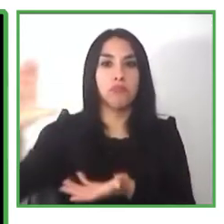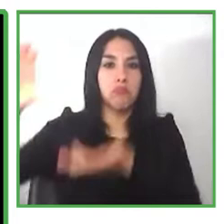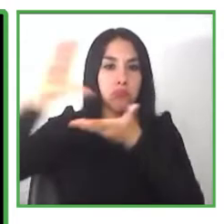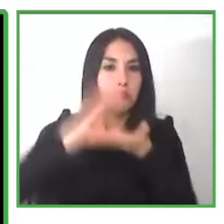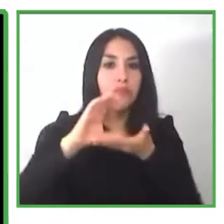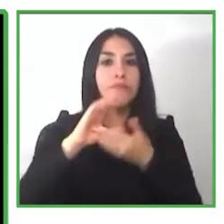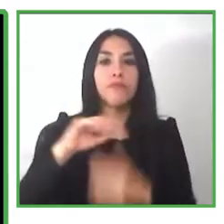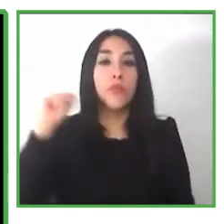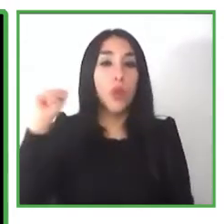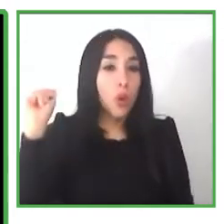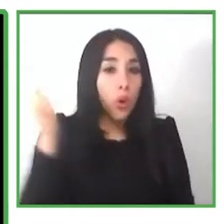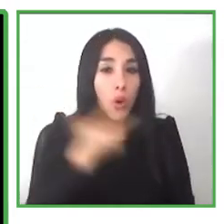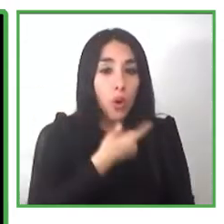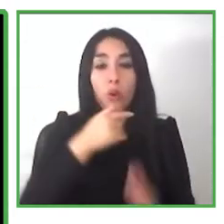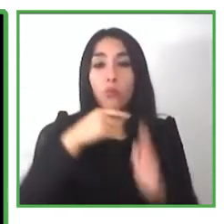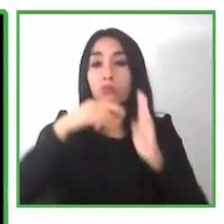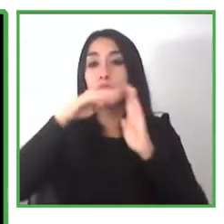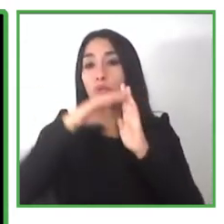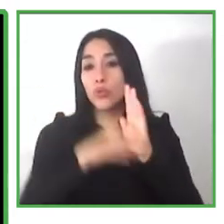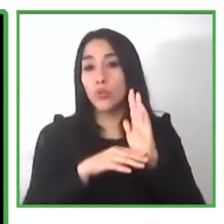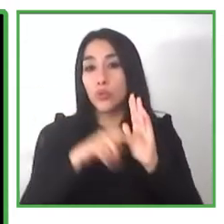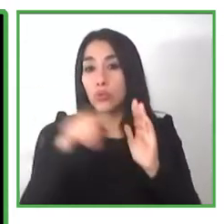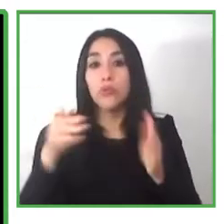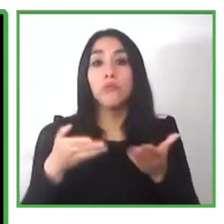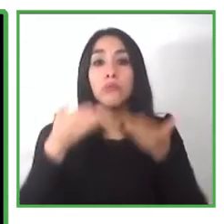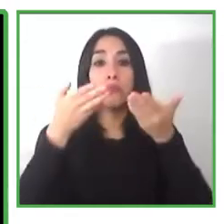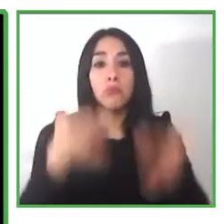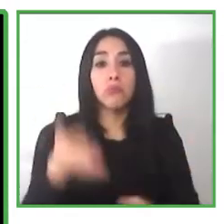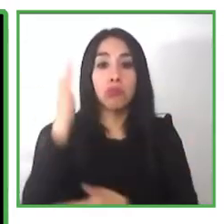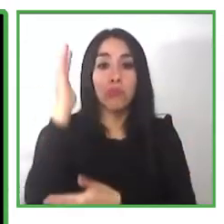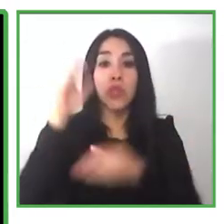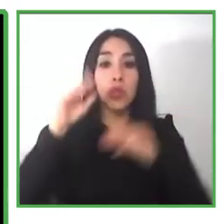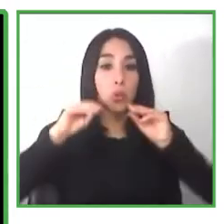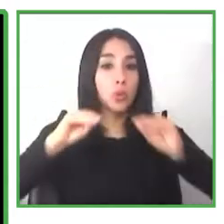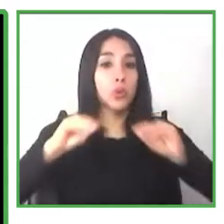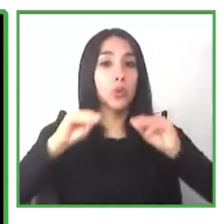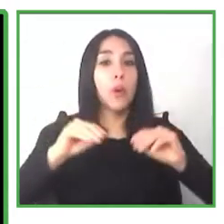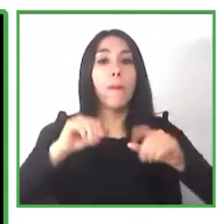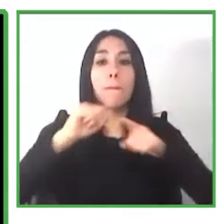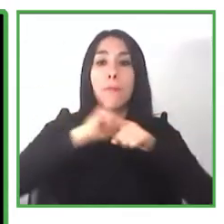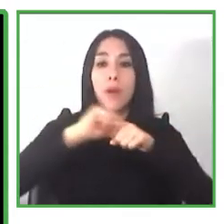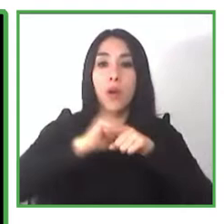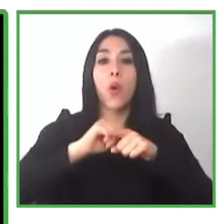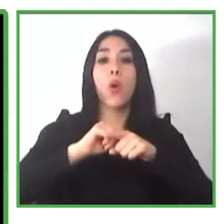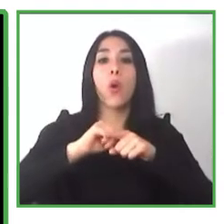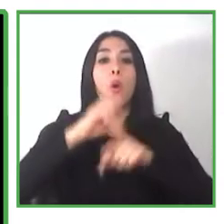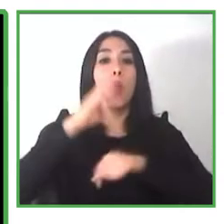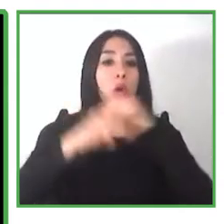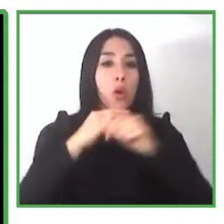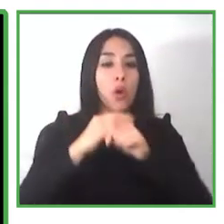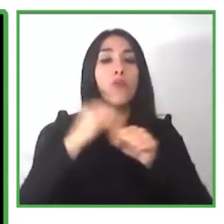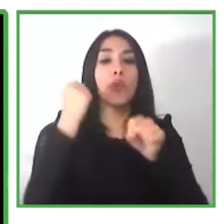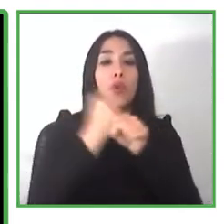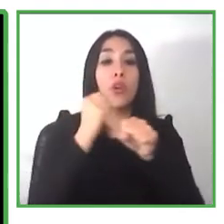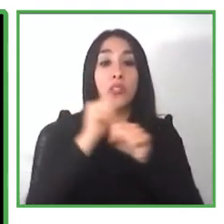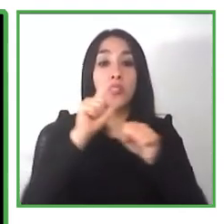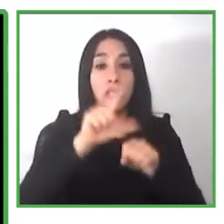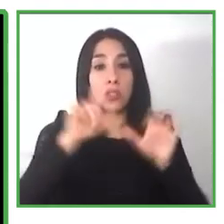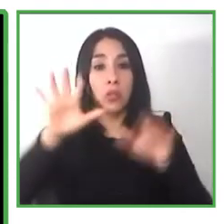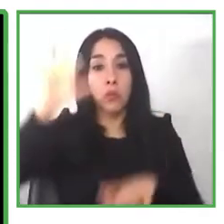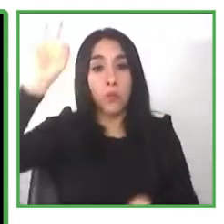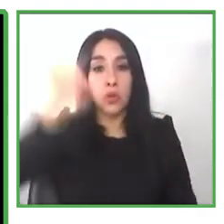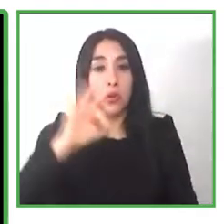85 percent have gained qualifications and moved closer to the labor market the funding continues to be sporadic and